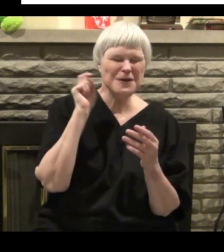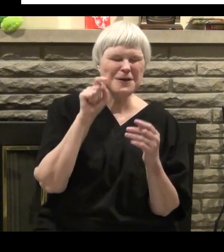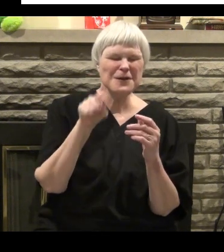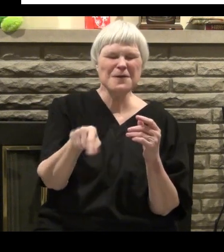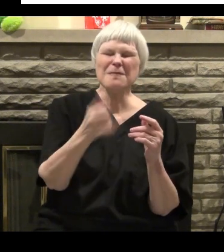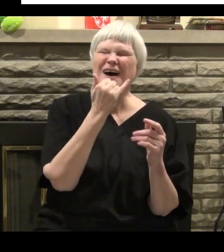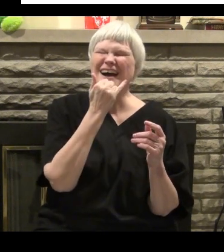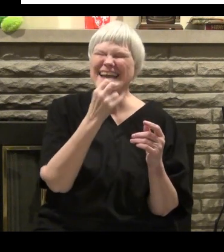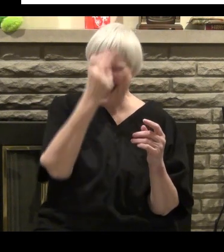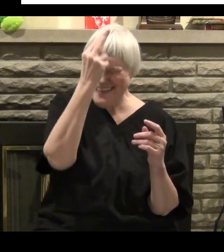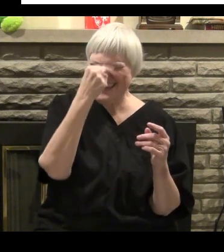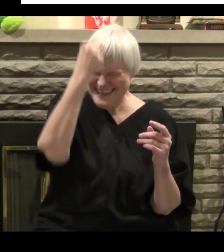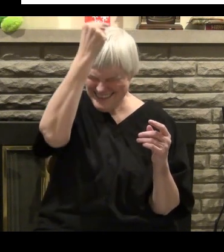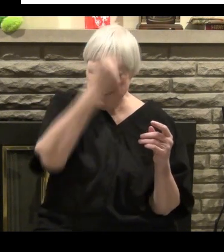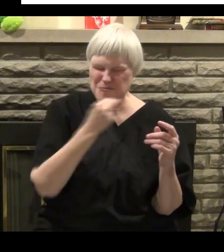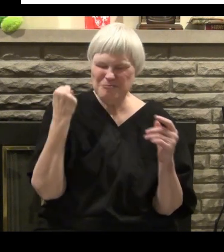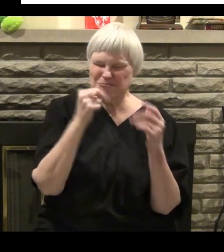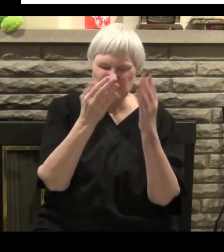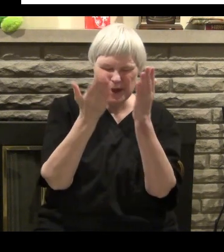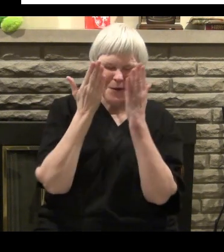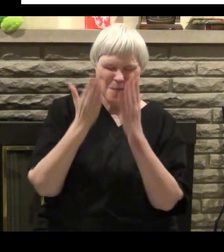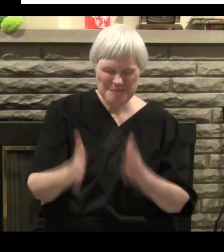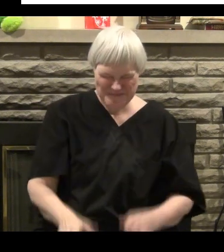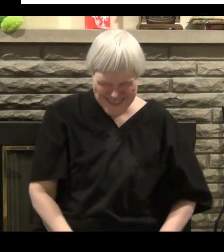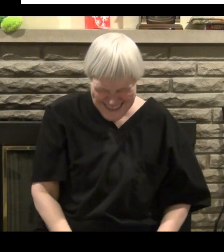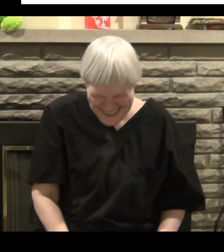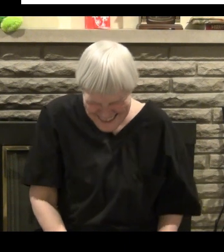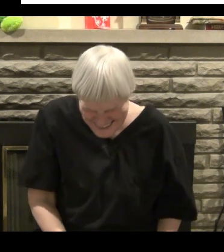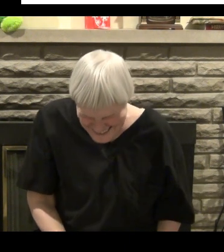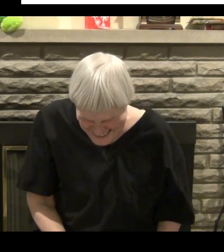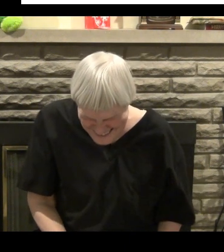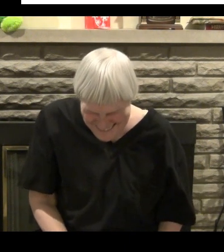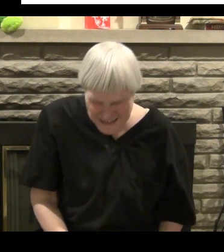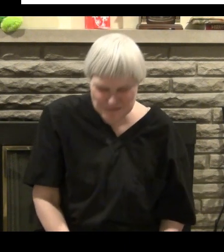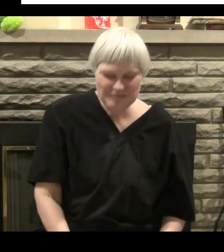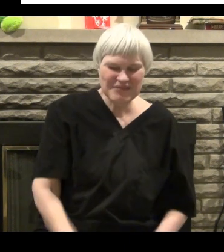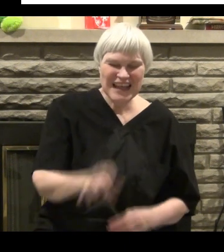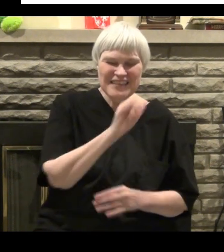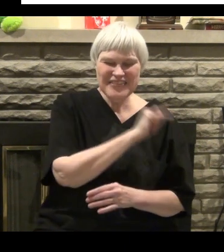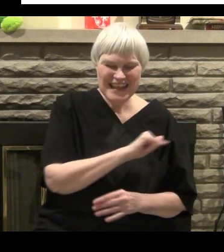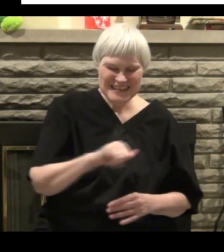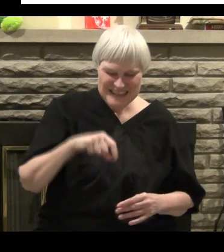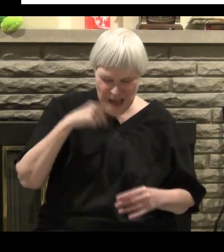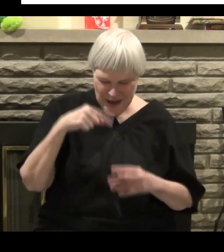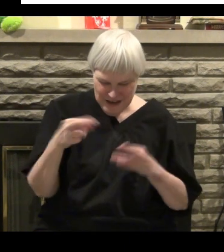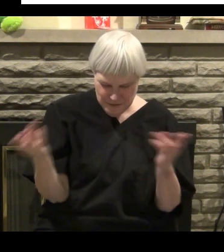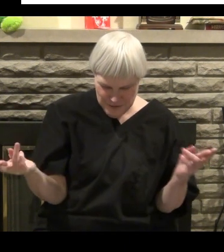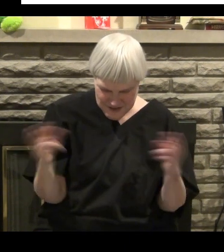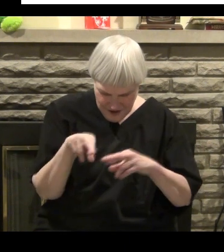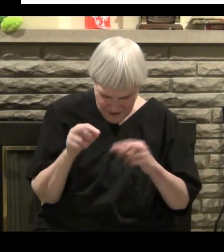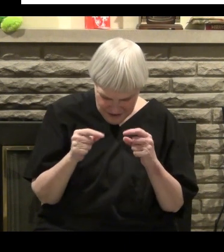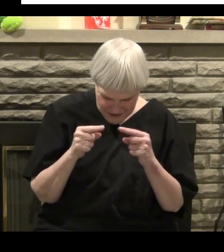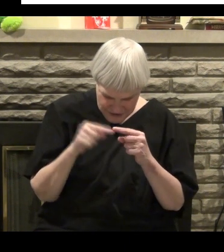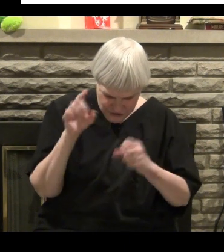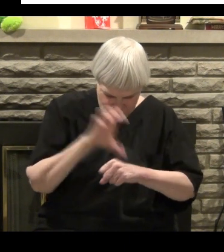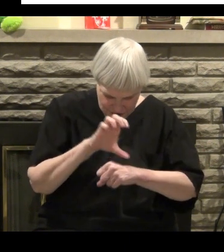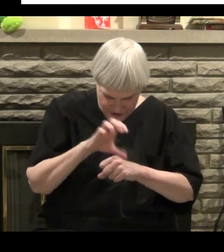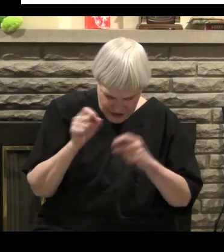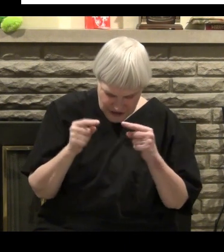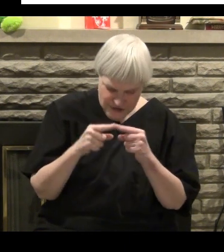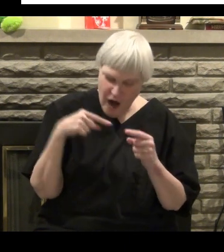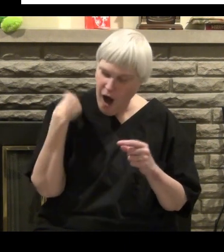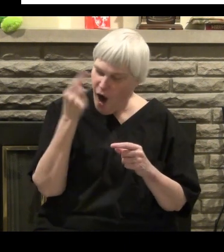got everything categorized and ranged so well. mean it's just a piece of cake to go in here and show you exactly where you're wrong. Thank you.